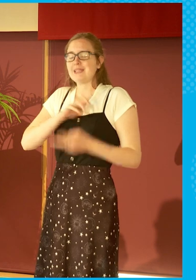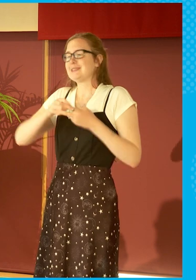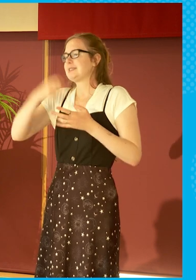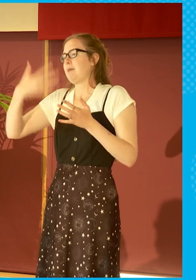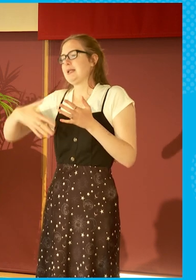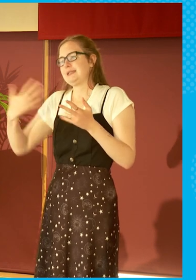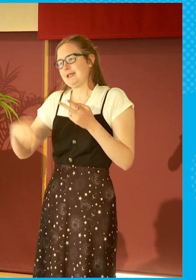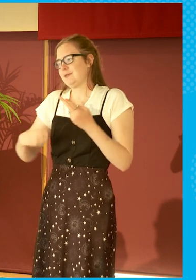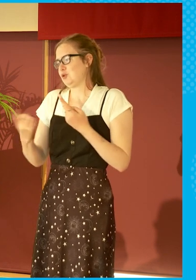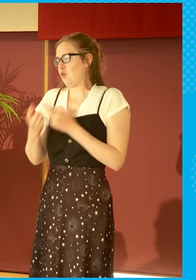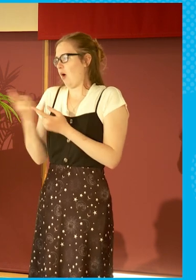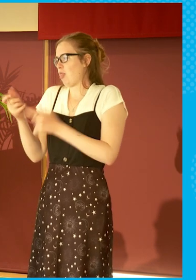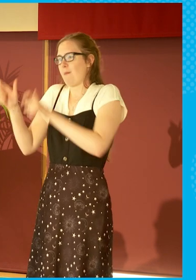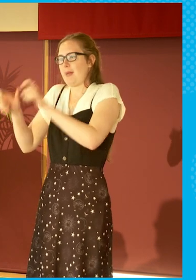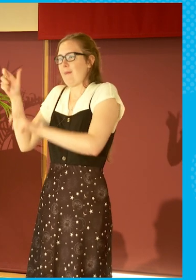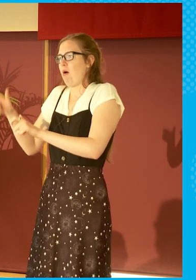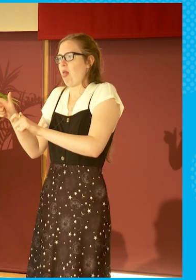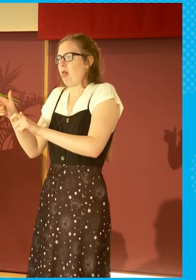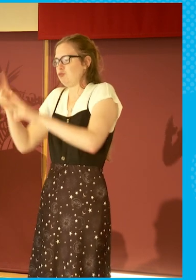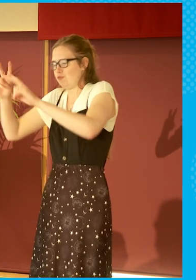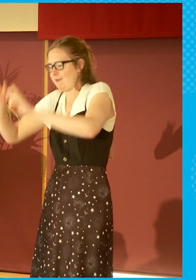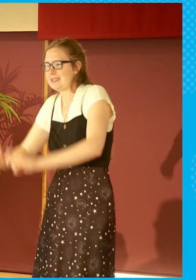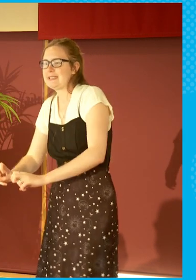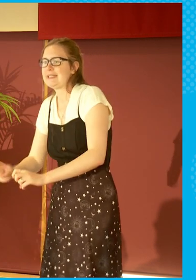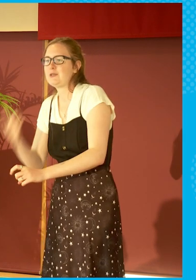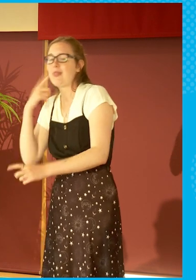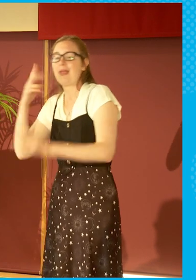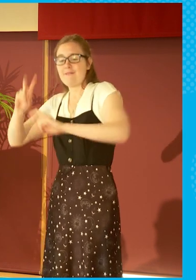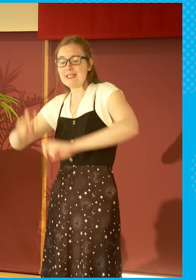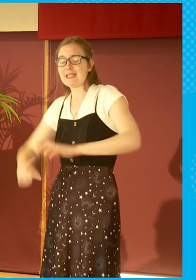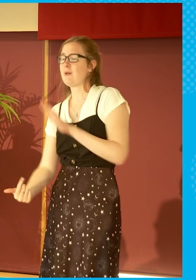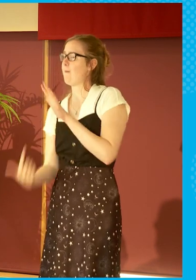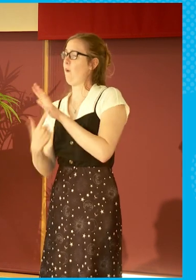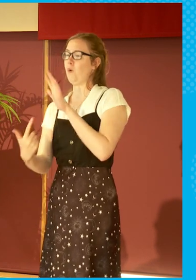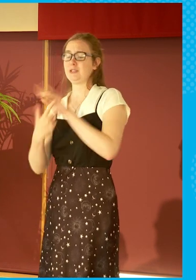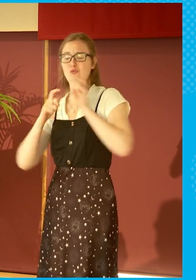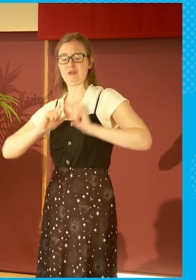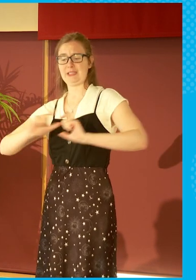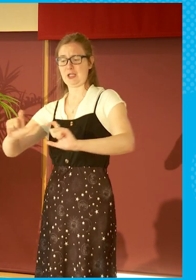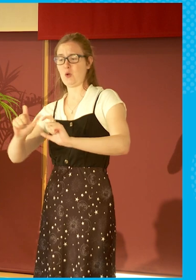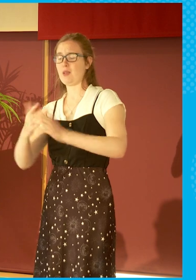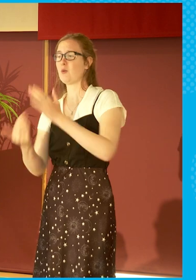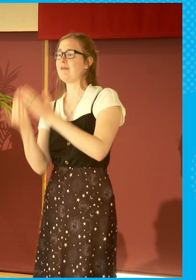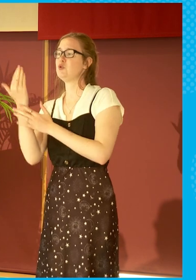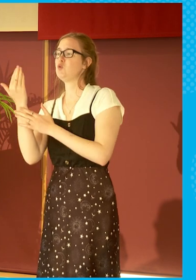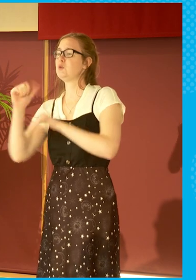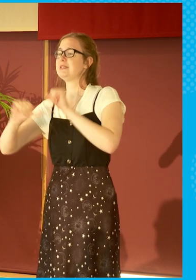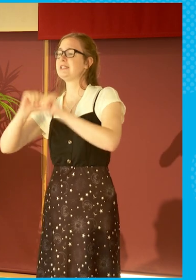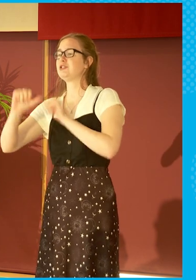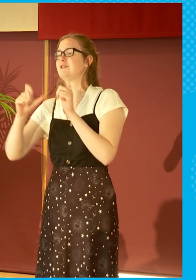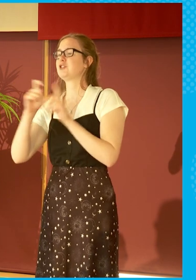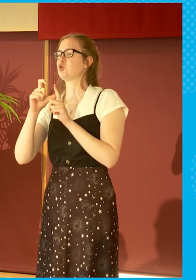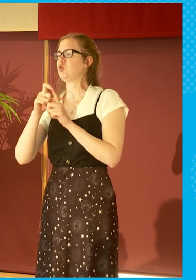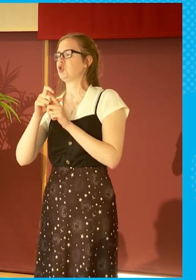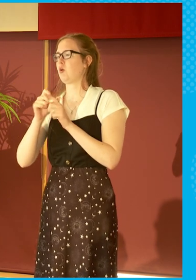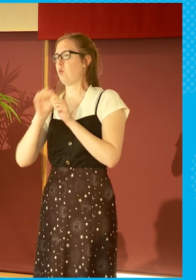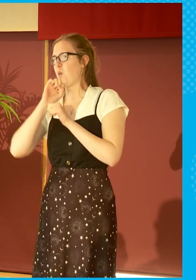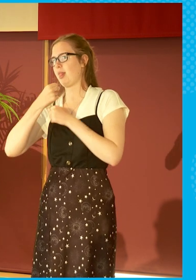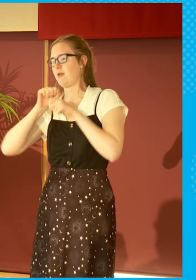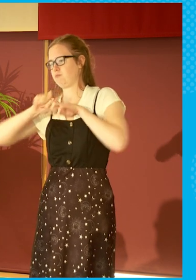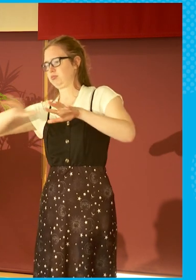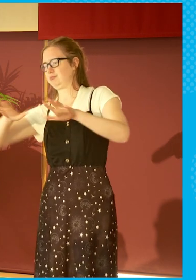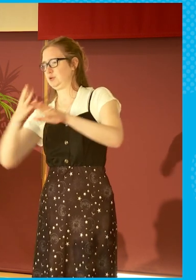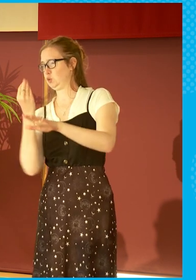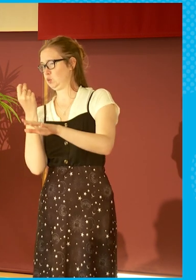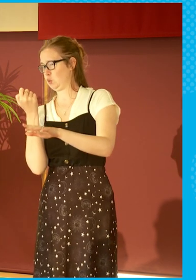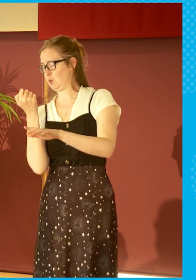else to do it. So I think the investigative stuff is vital. And there's a new series of disclosure coming fairly soon. On that